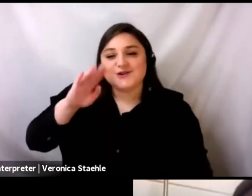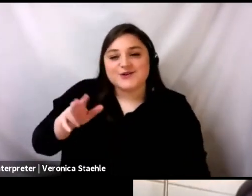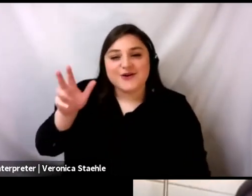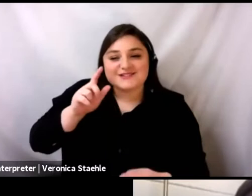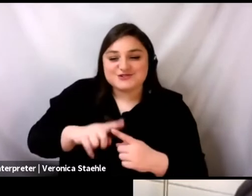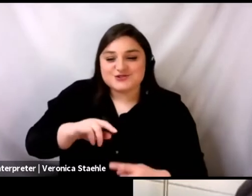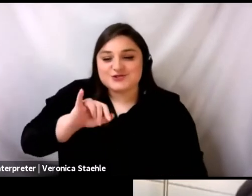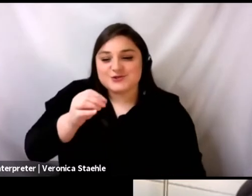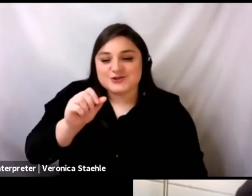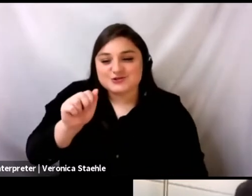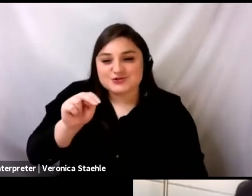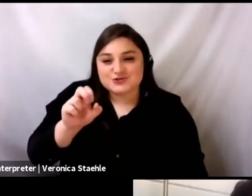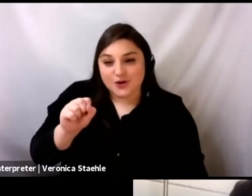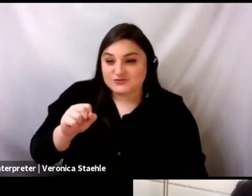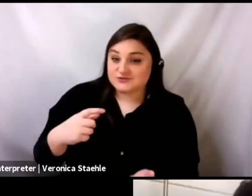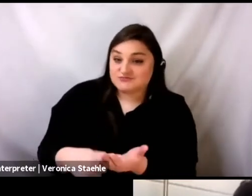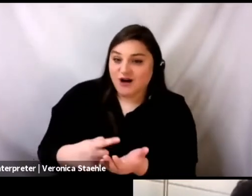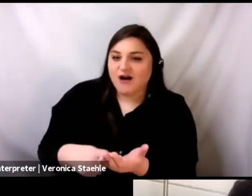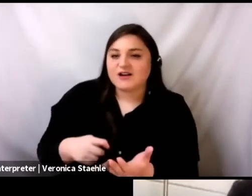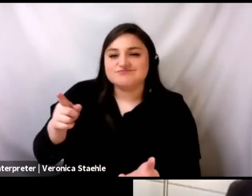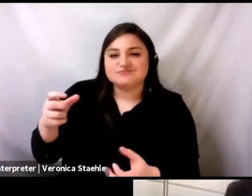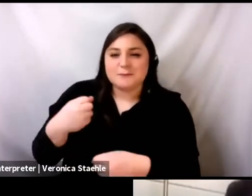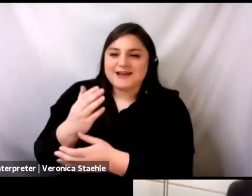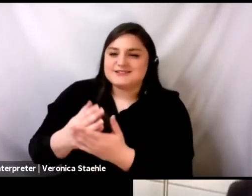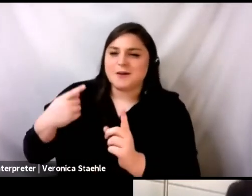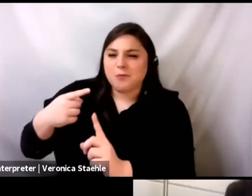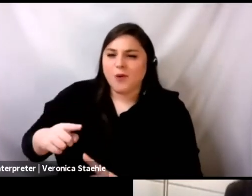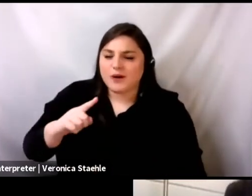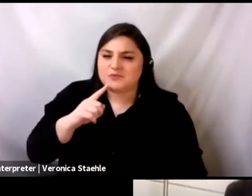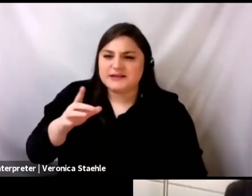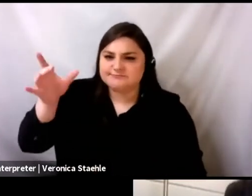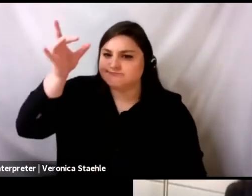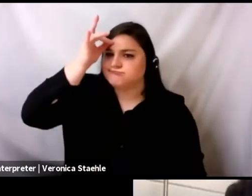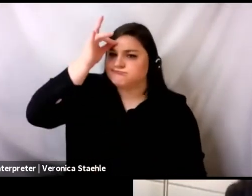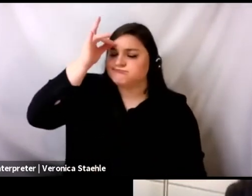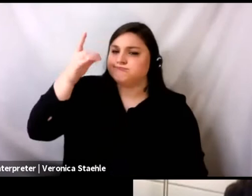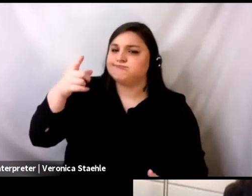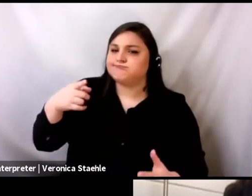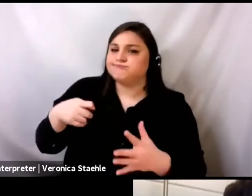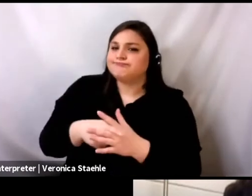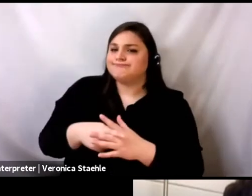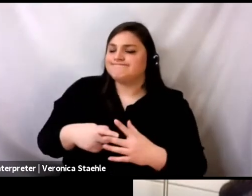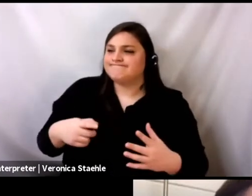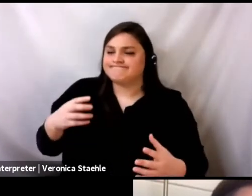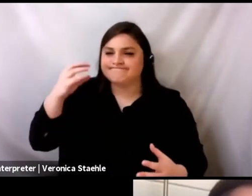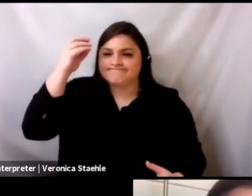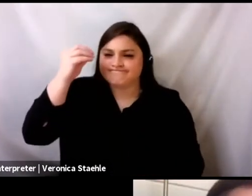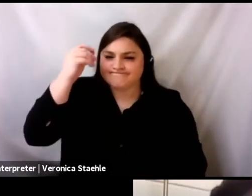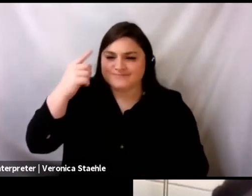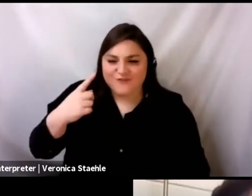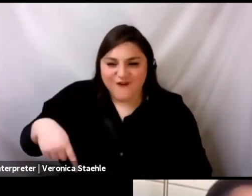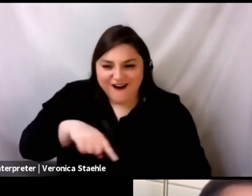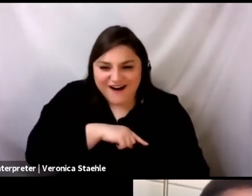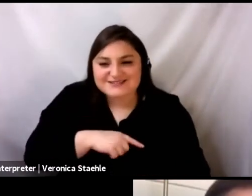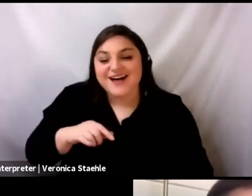a few things that resonated with us. And one of the things that she mentioned was the old is always